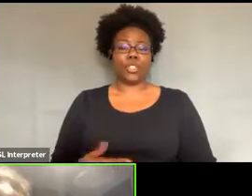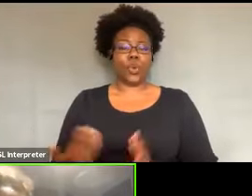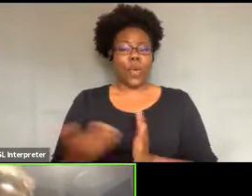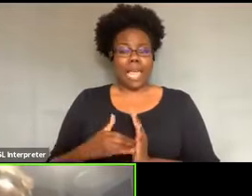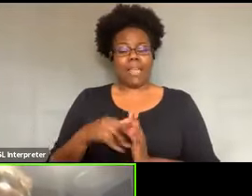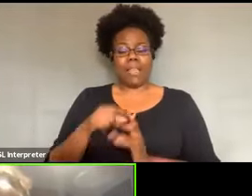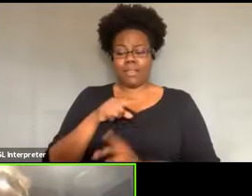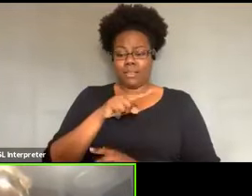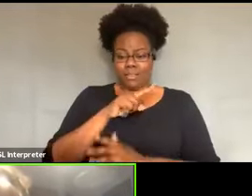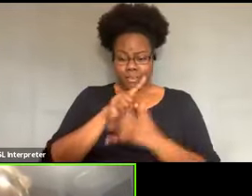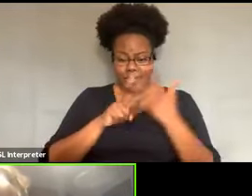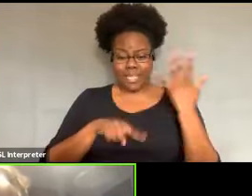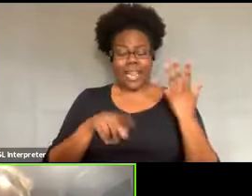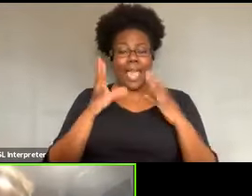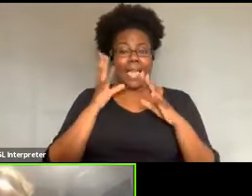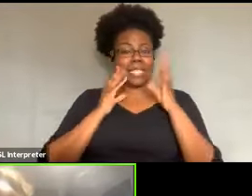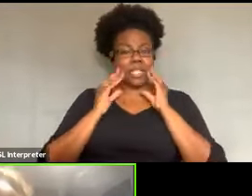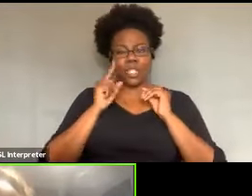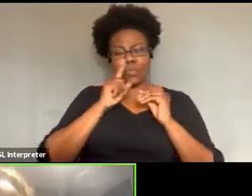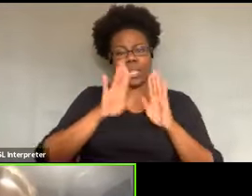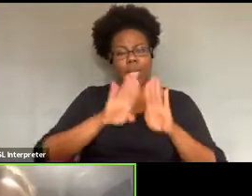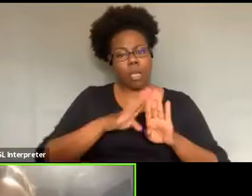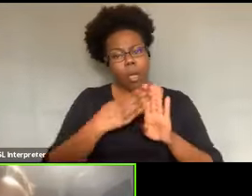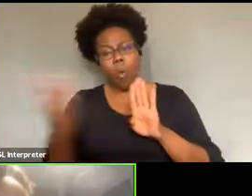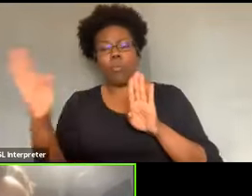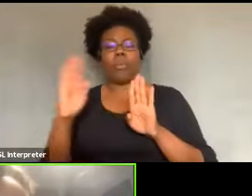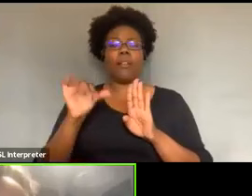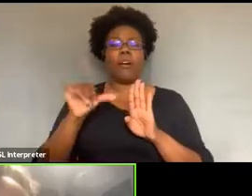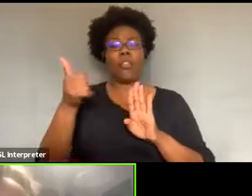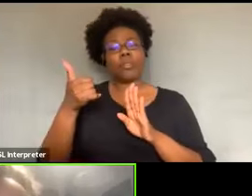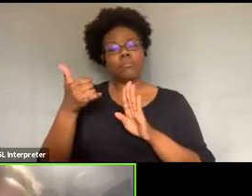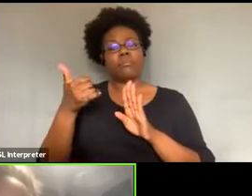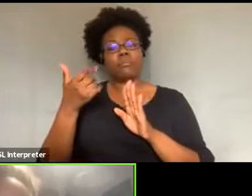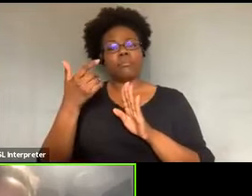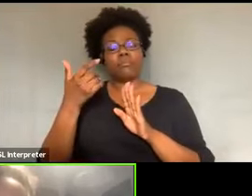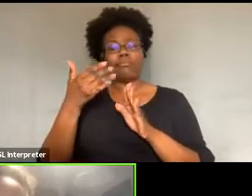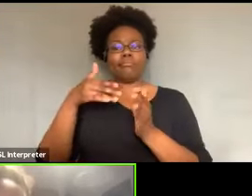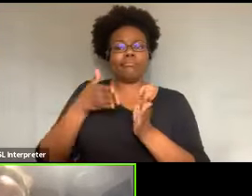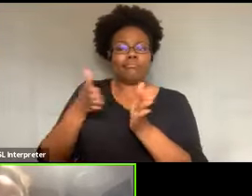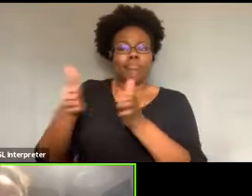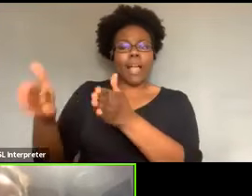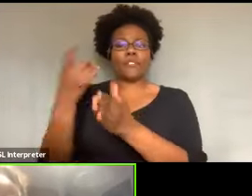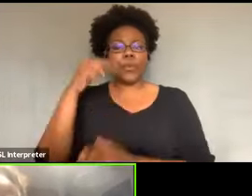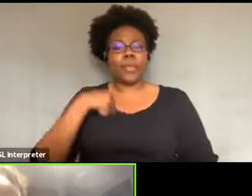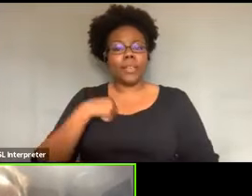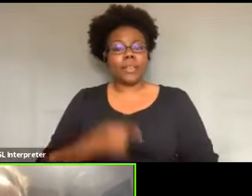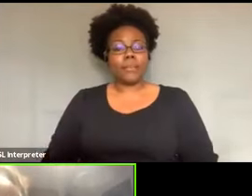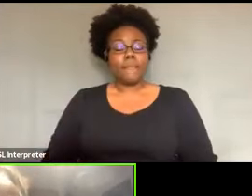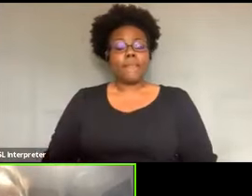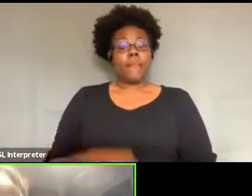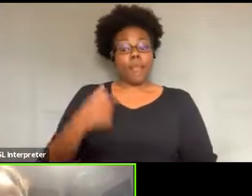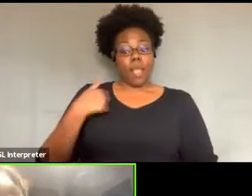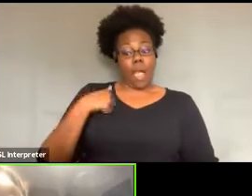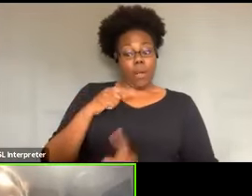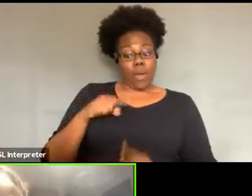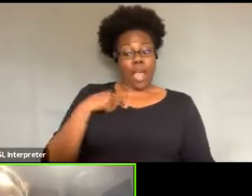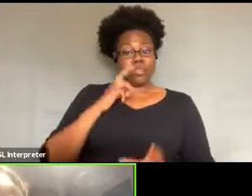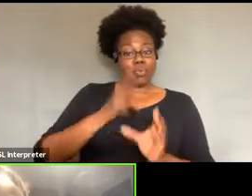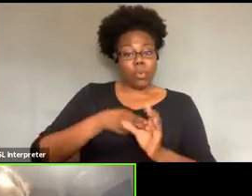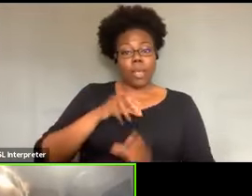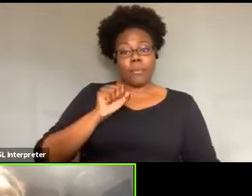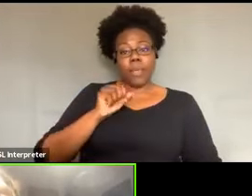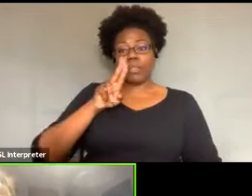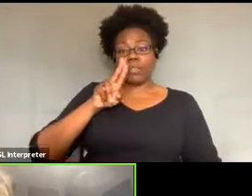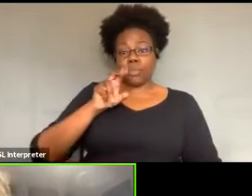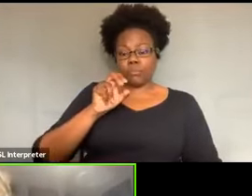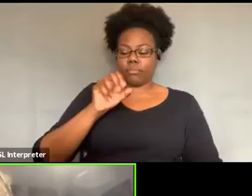I mean, we did end up going to school, but, you know, I immediately joined the black, uh, student, uh, union, their association so that we